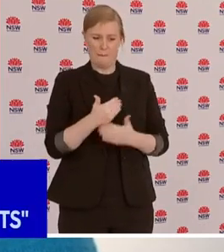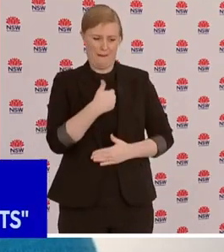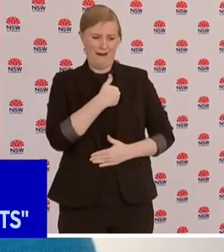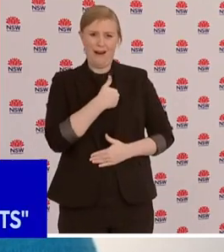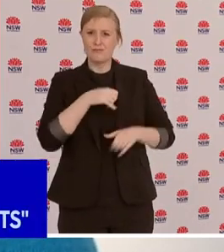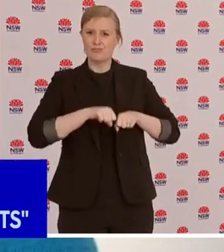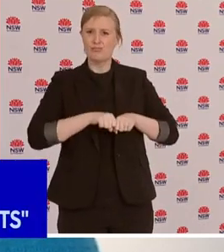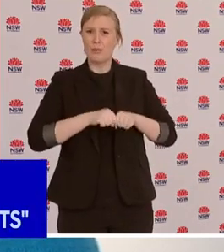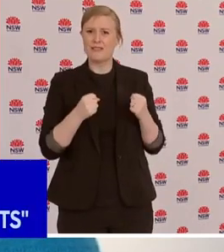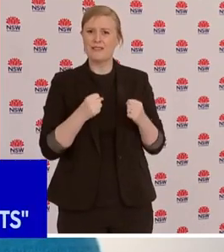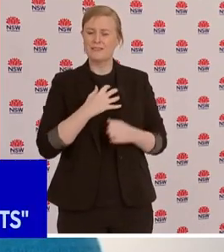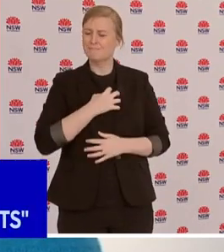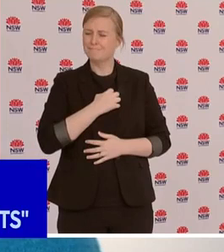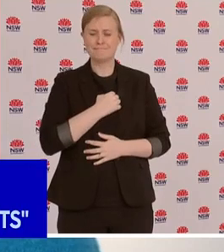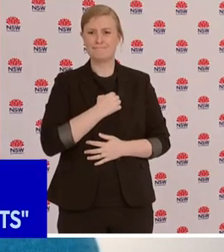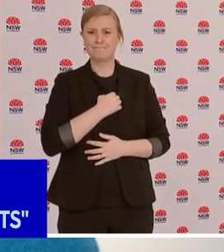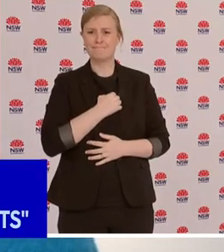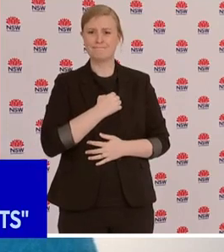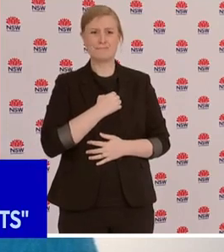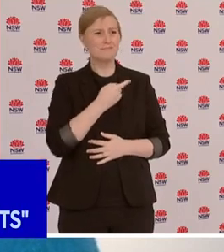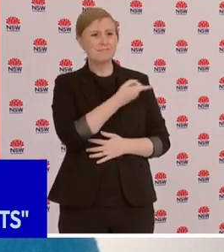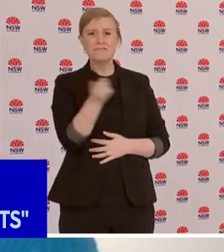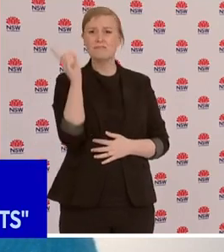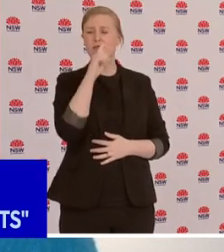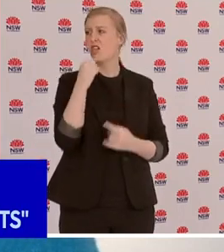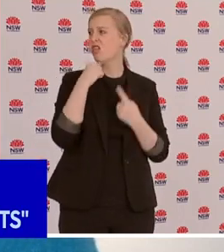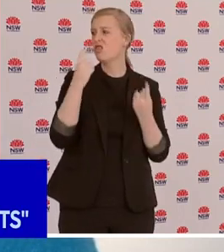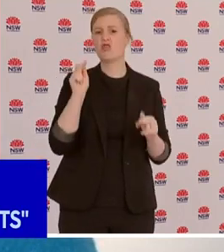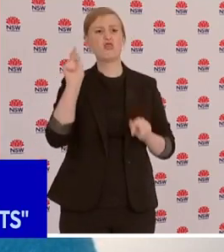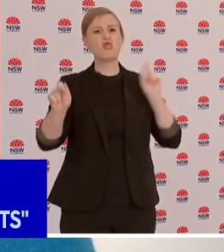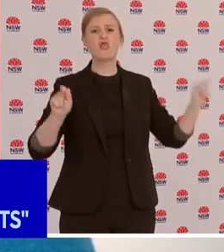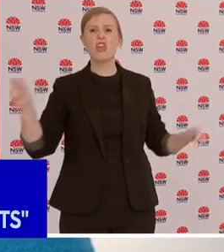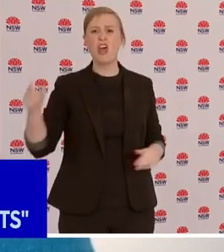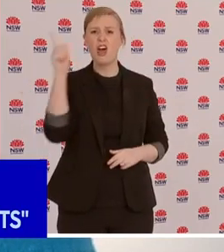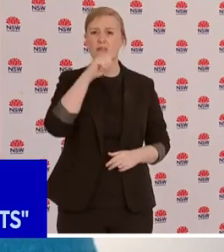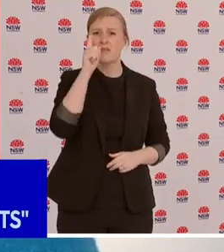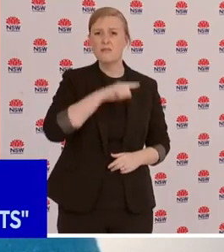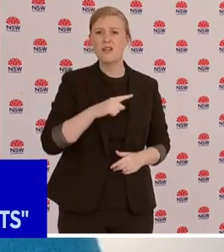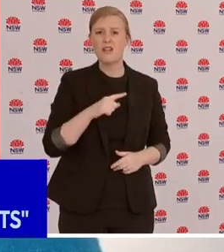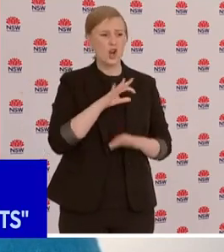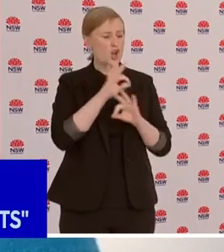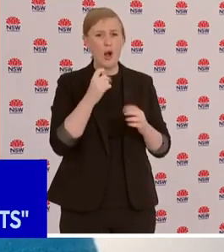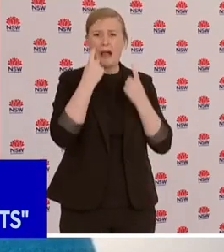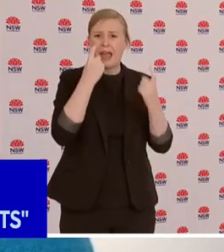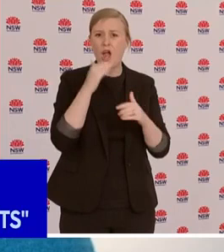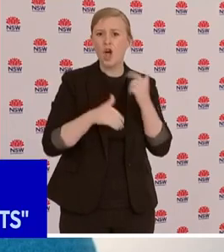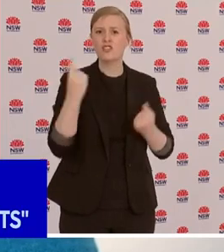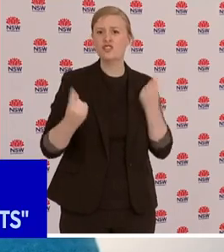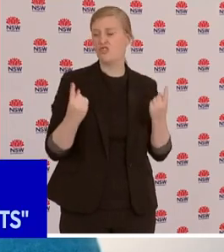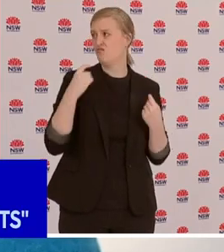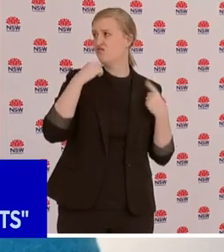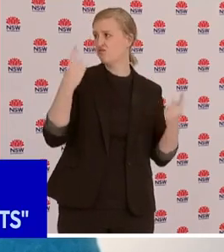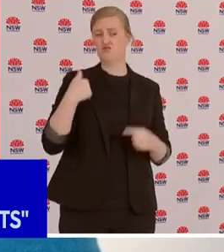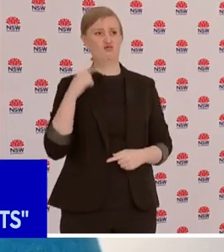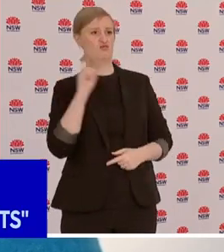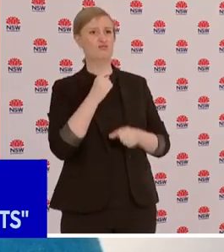and wellbeing of their fellow citizens. Each of those people who illegally protested that I'm sure have significant loved ones. How would